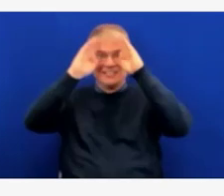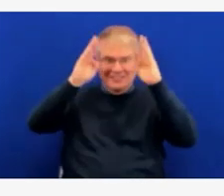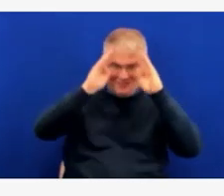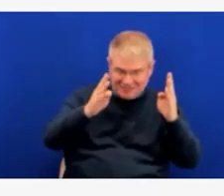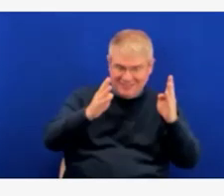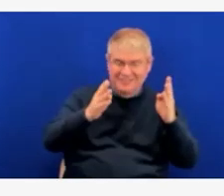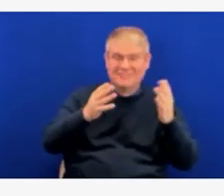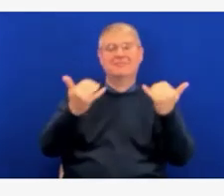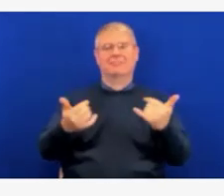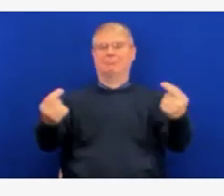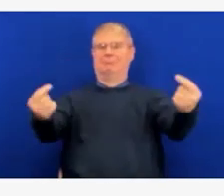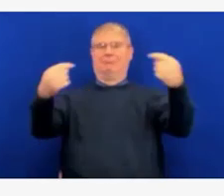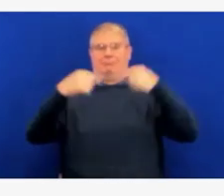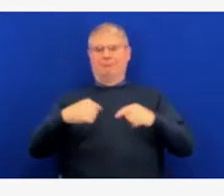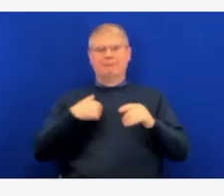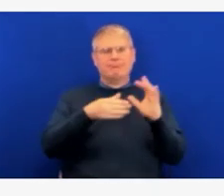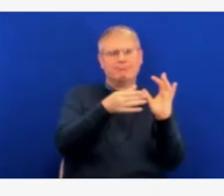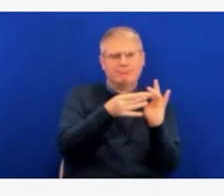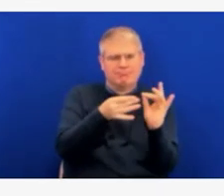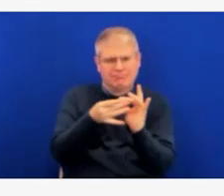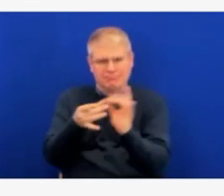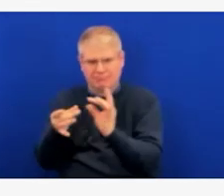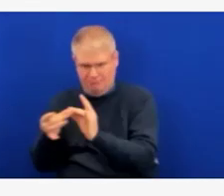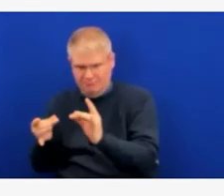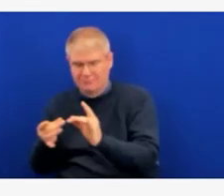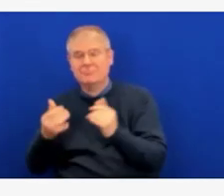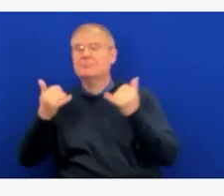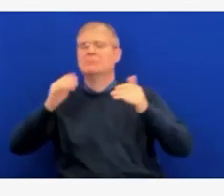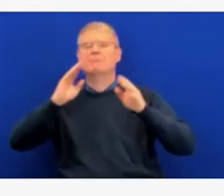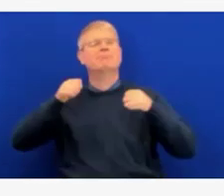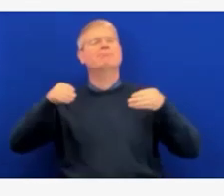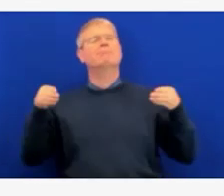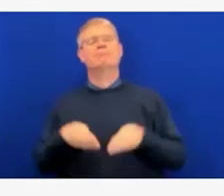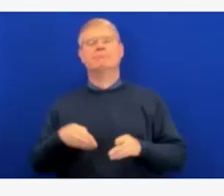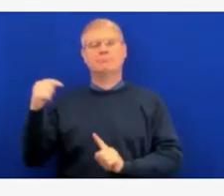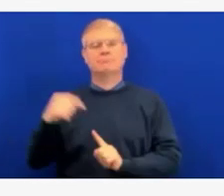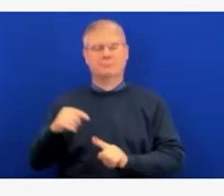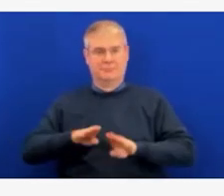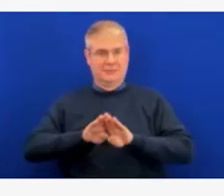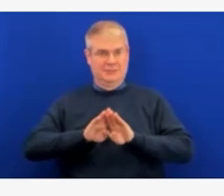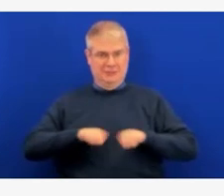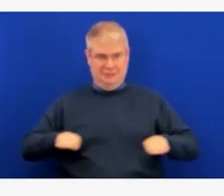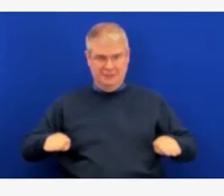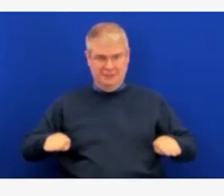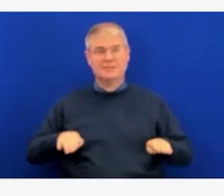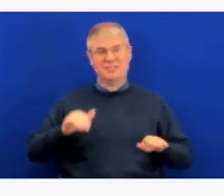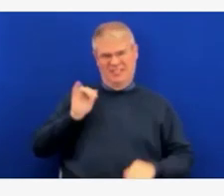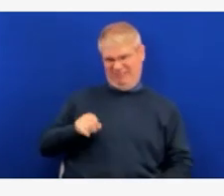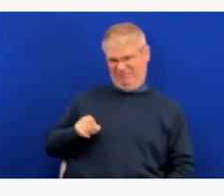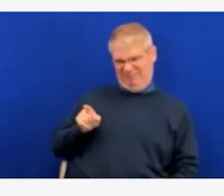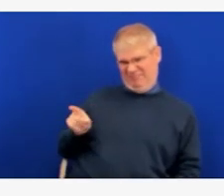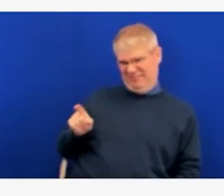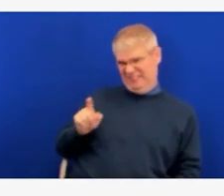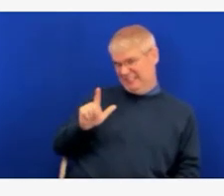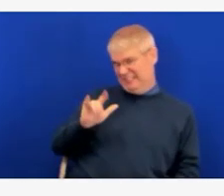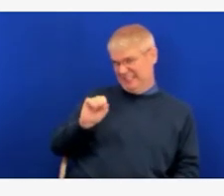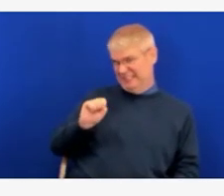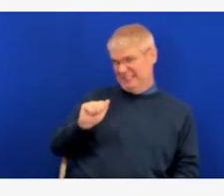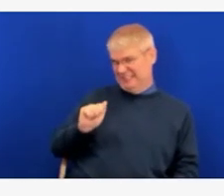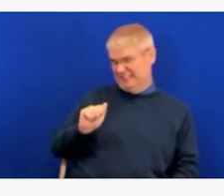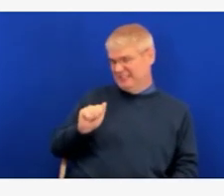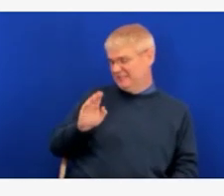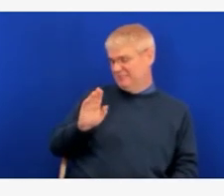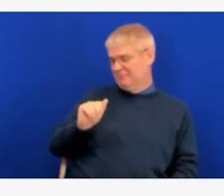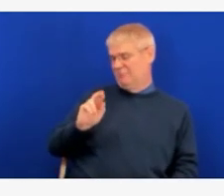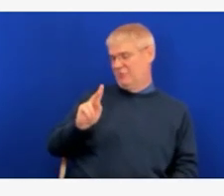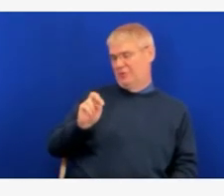focus is going to be on children, and we're grateful to have our guest today, Dr. Lisa Barker. To begin the briefing, I would like to provide our weekly